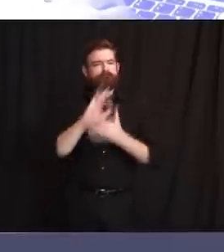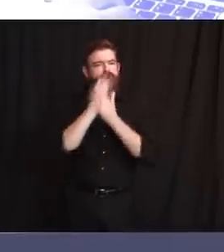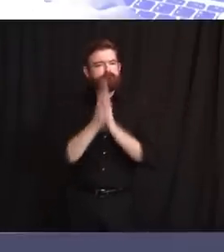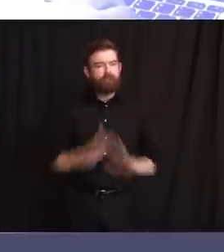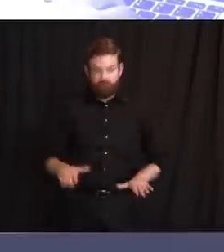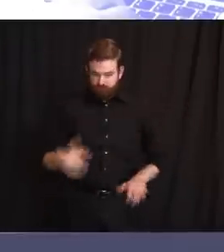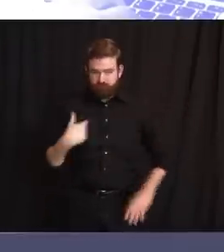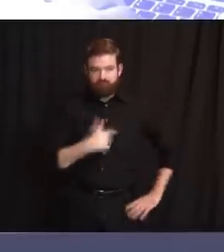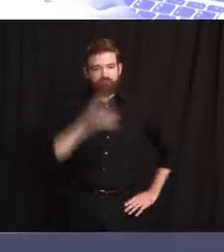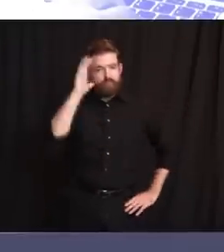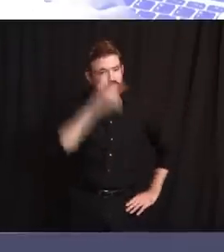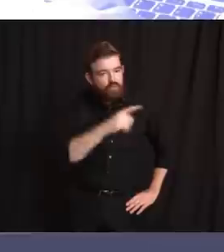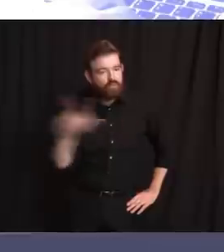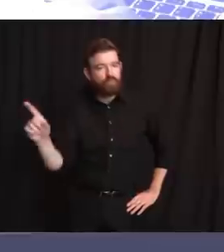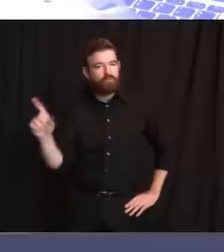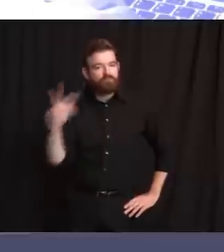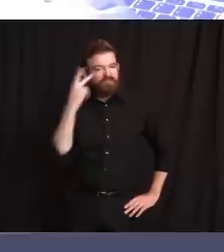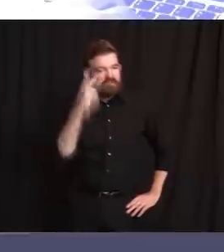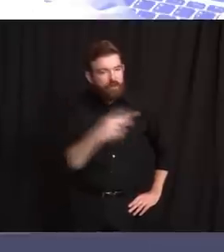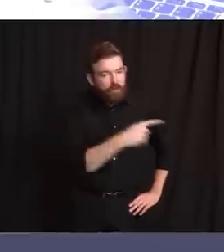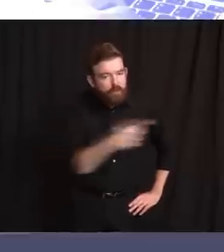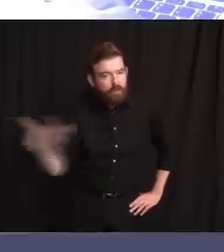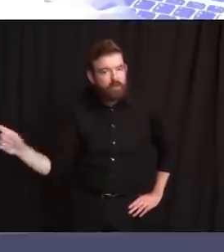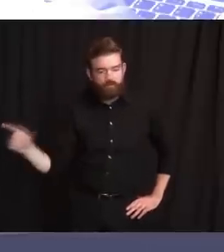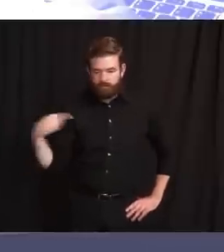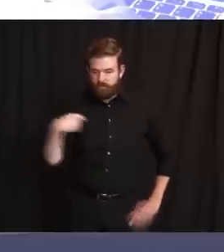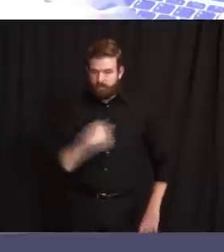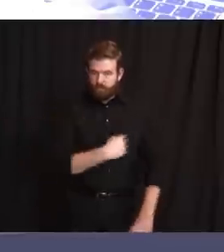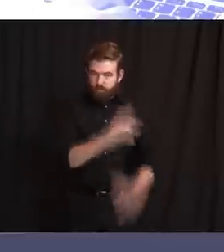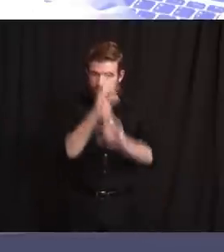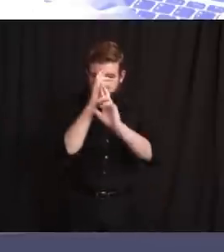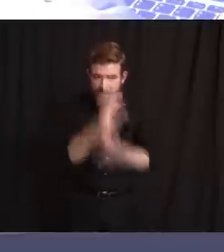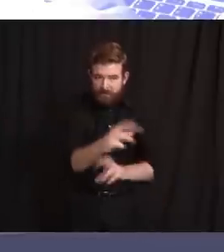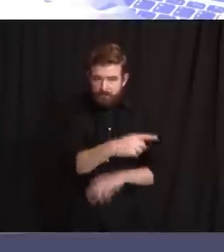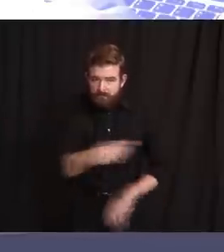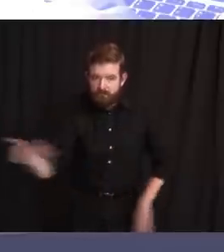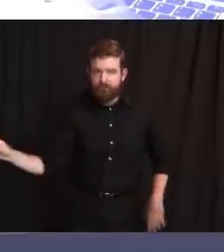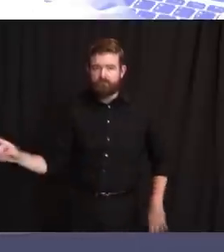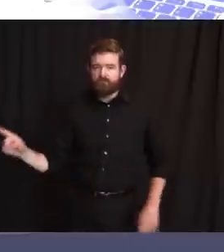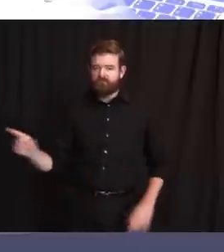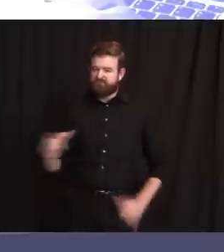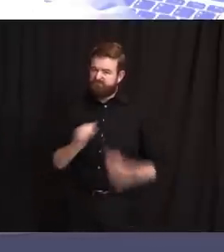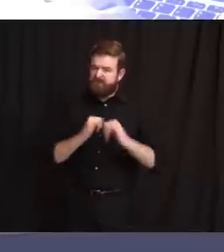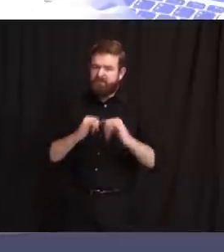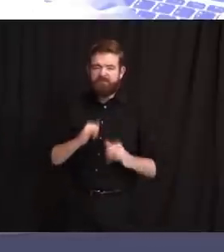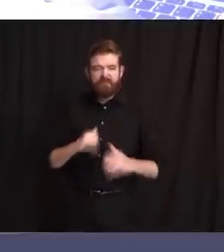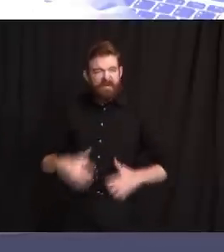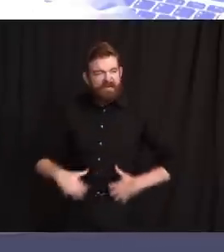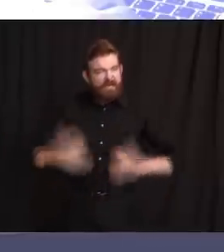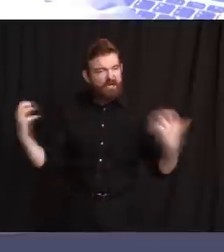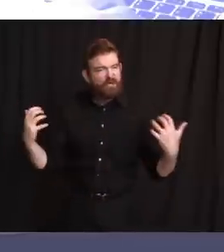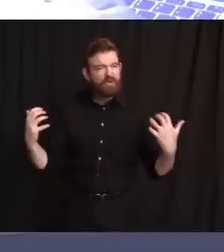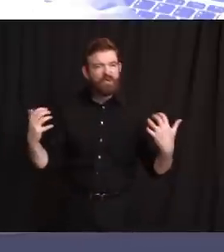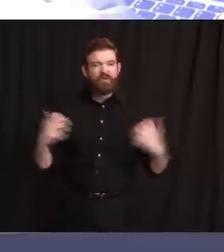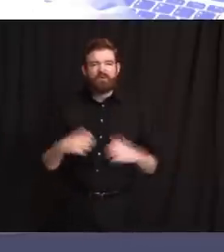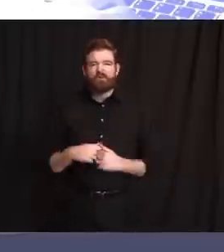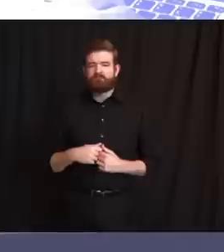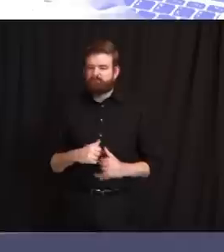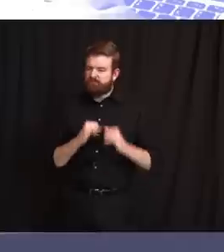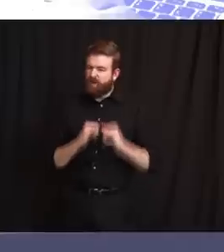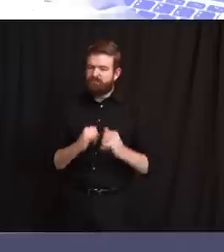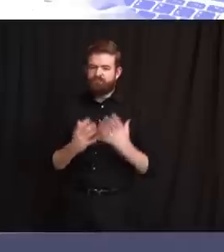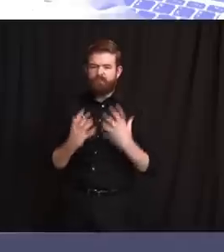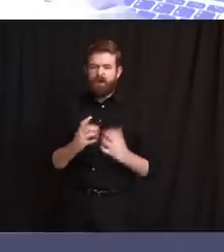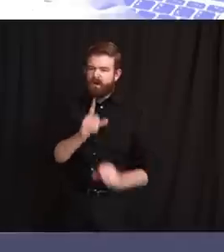We respect you. We share your anger and we share your commitment to change. And at the Attorney General's office,